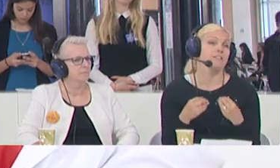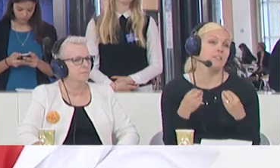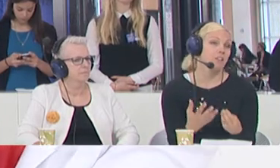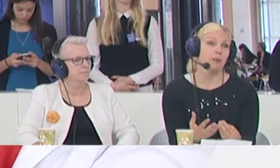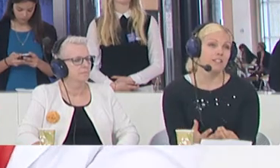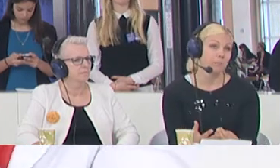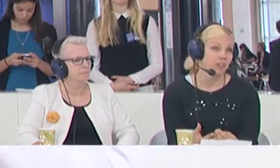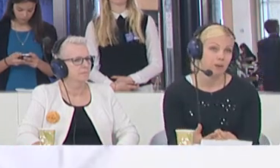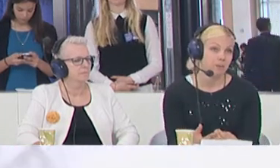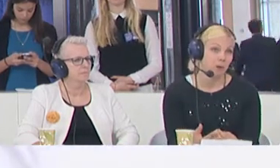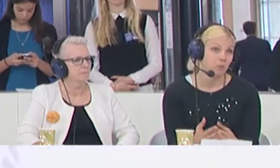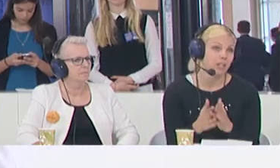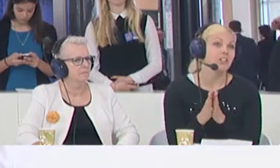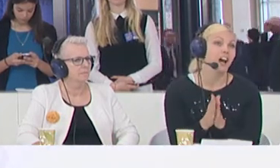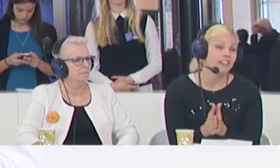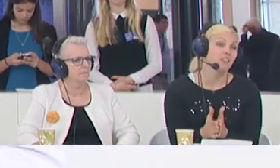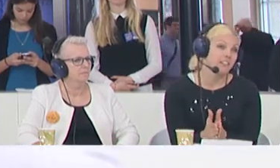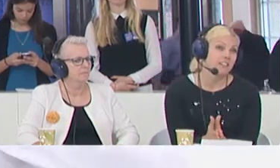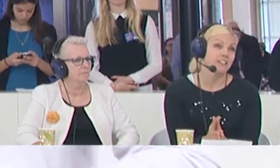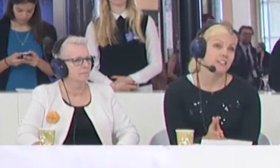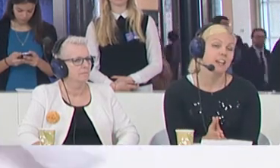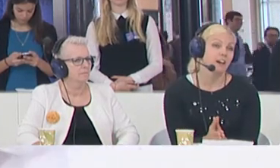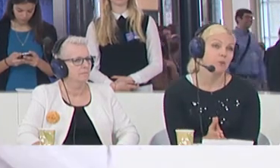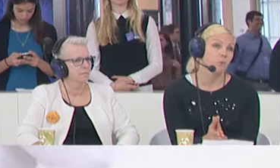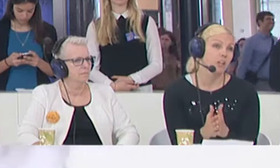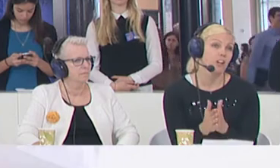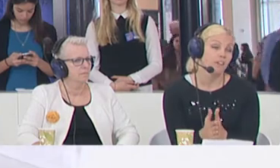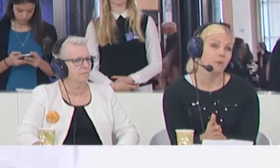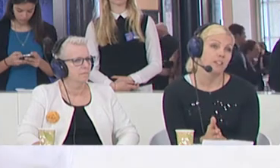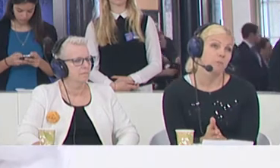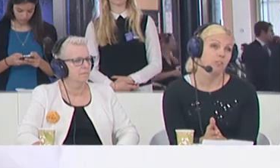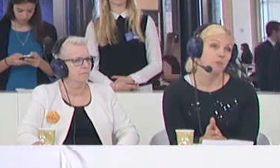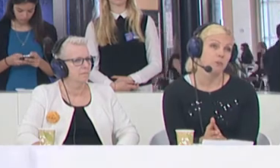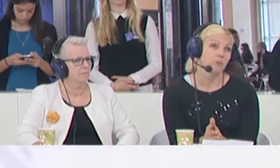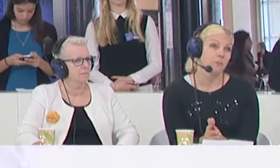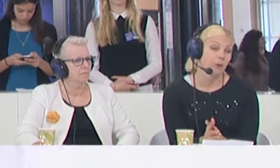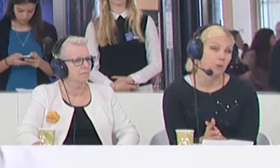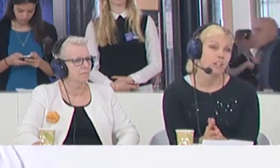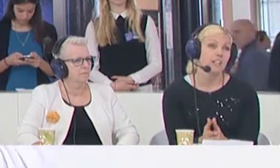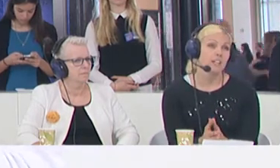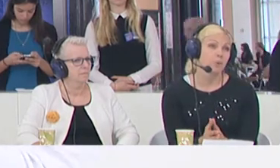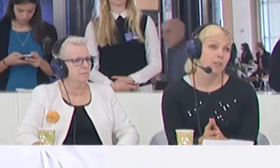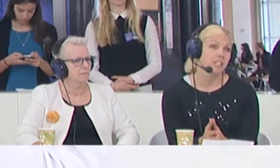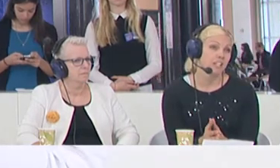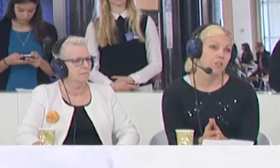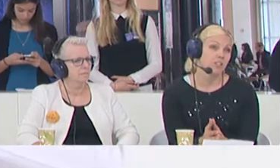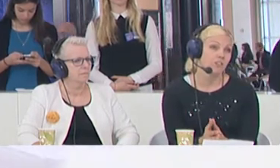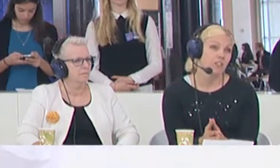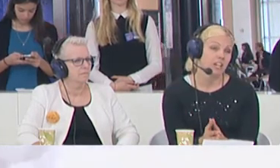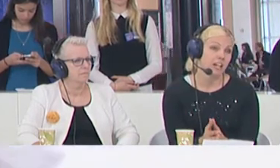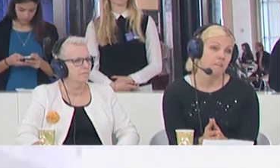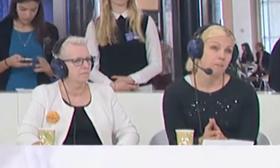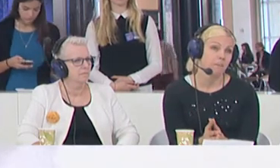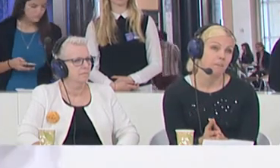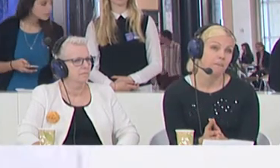because they're the ones that put them on the boat. We are not, they're our citizens, and we are not the ones that put those people on the boat that put them in danger in the